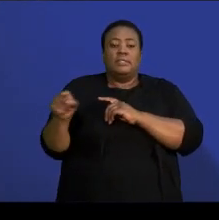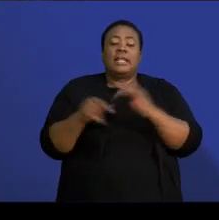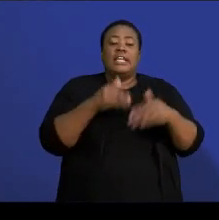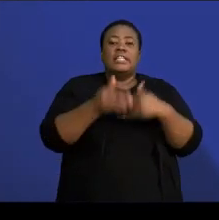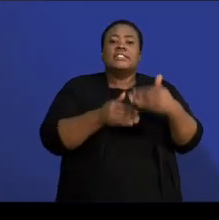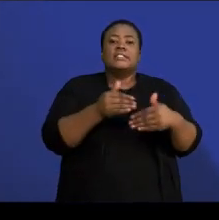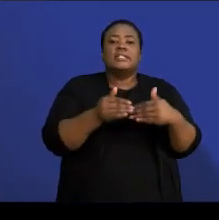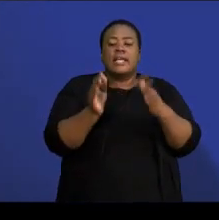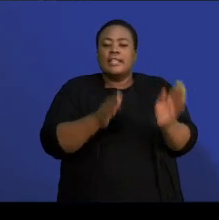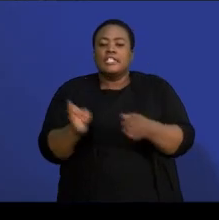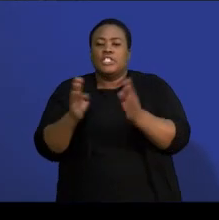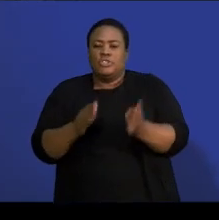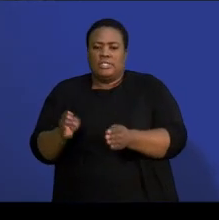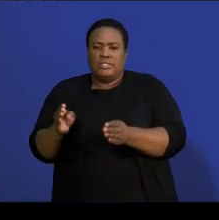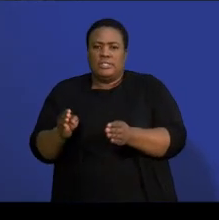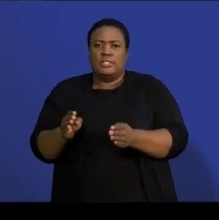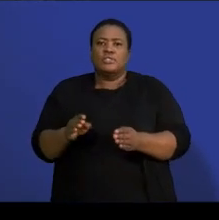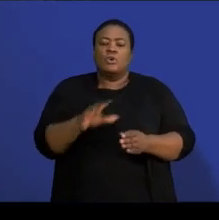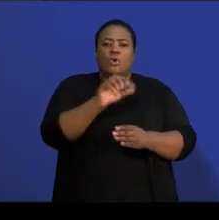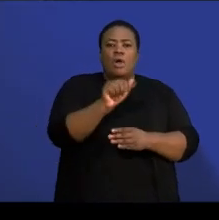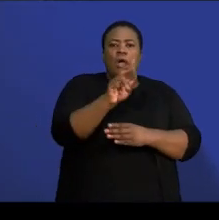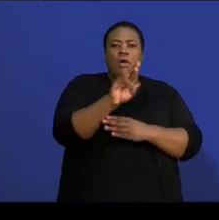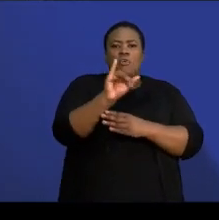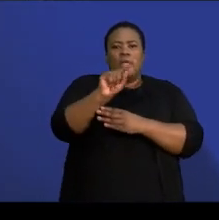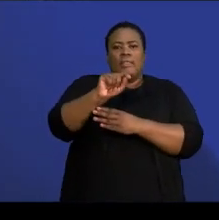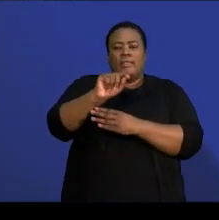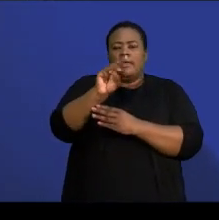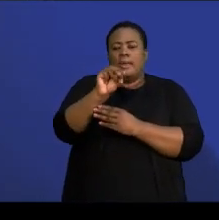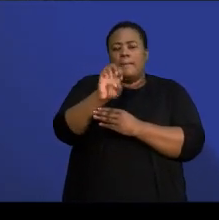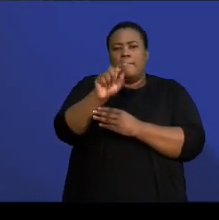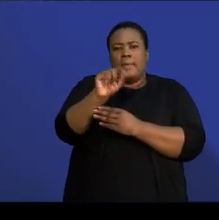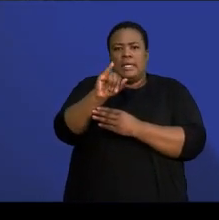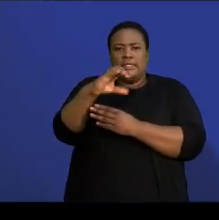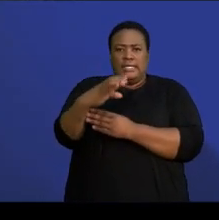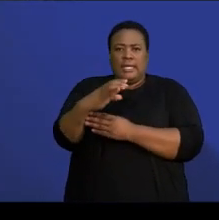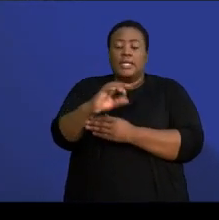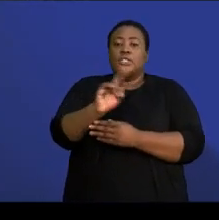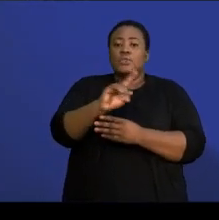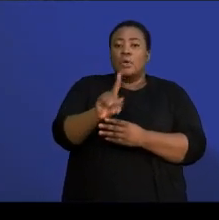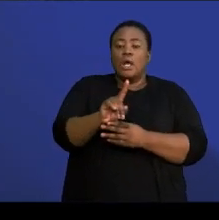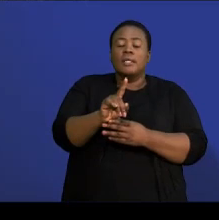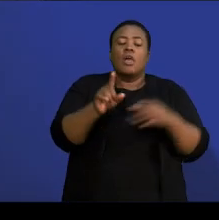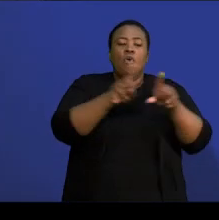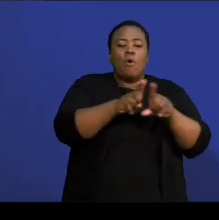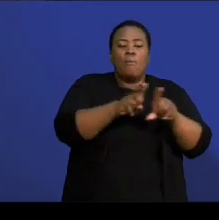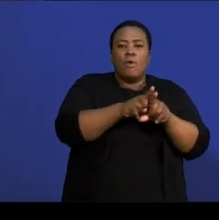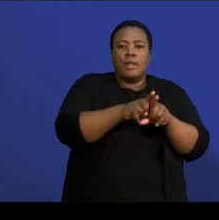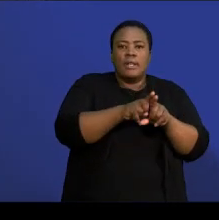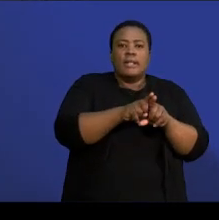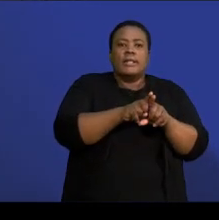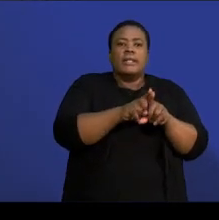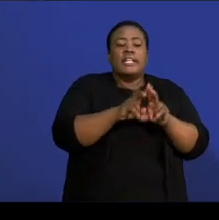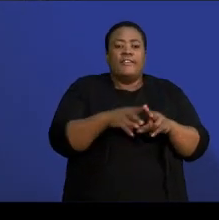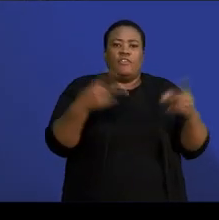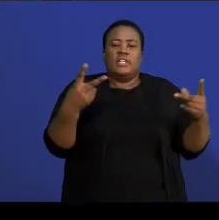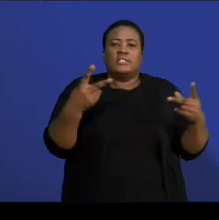you know, with an arithmetic, we are talking about the common difference which is showed by D. With a geometric, we're